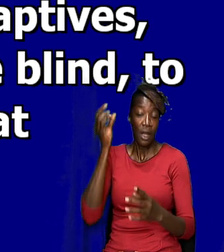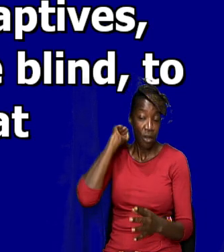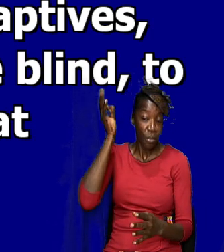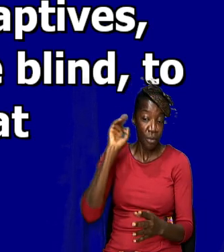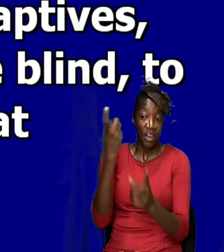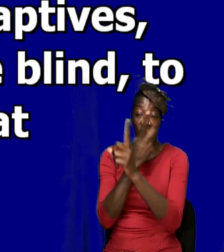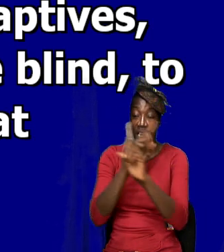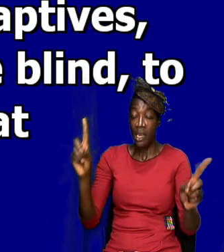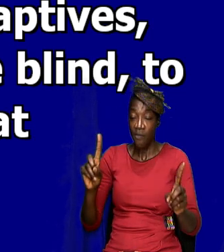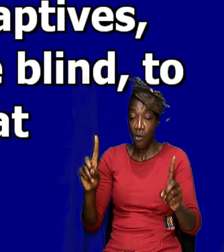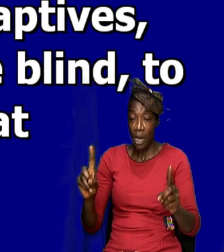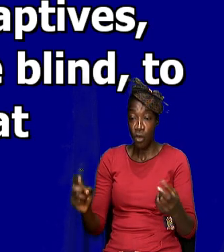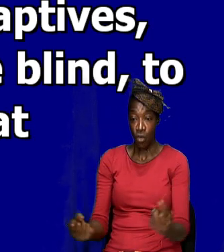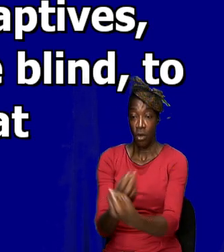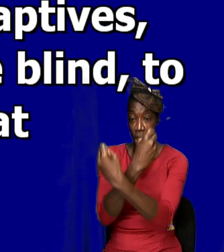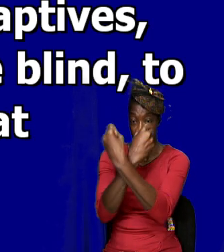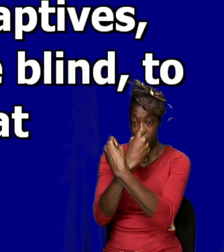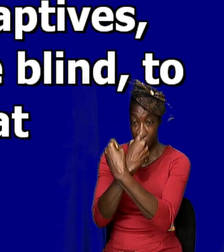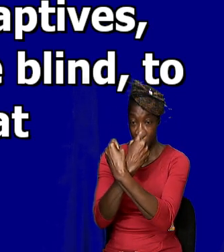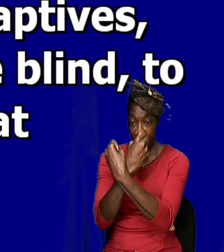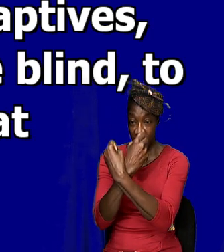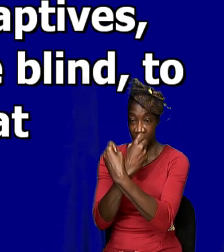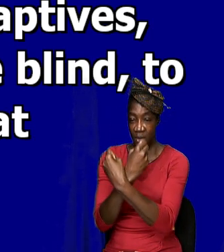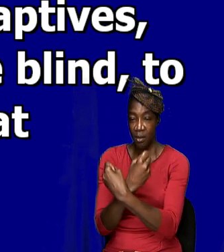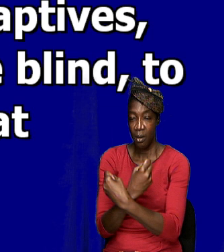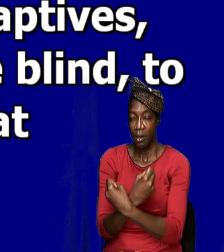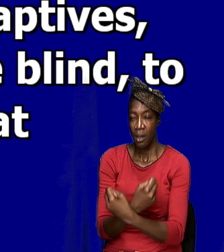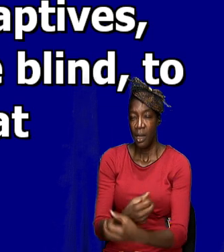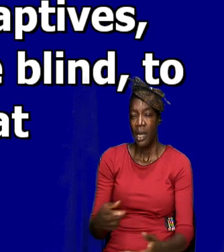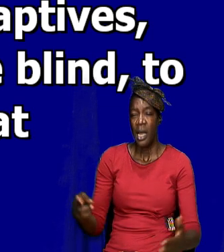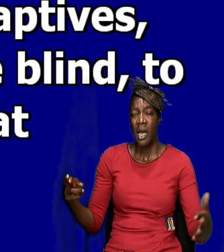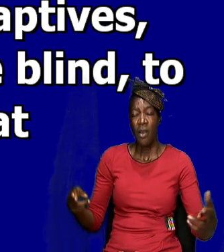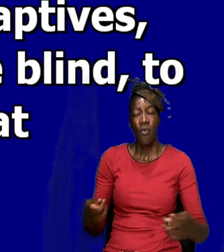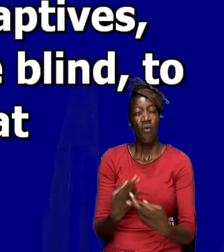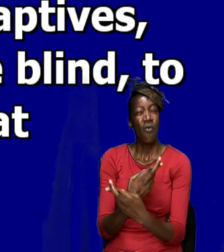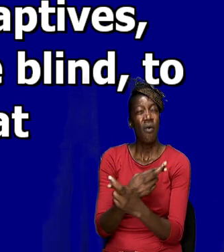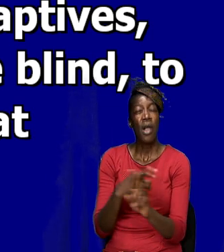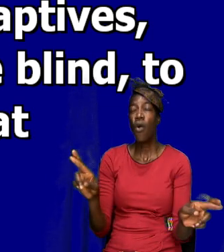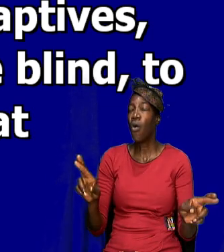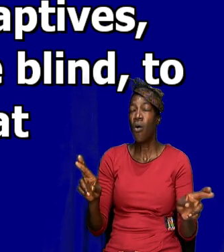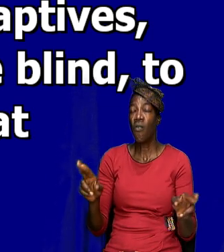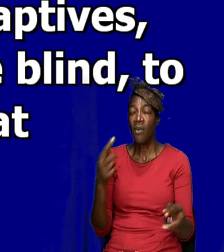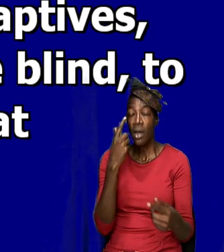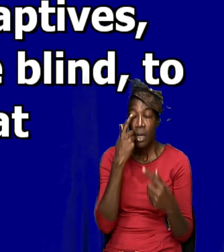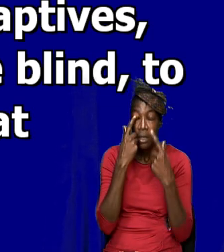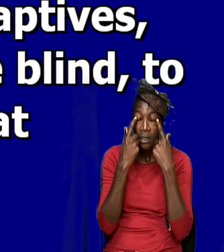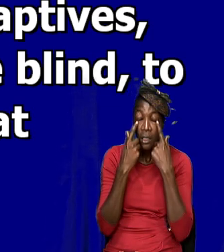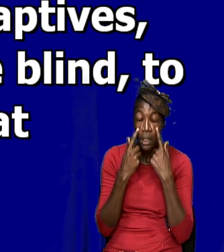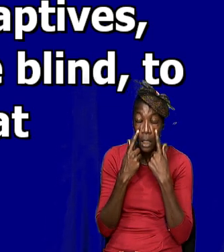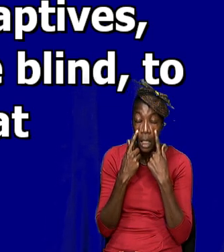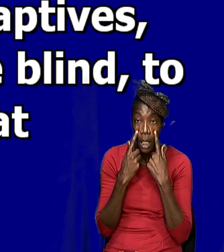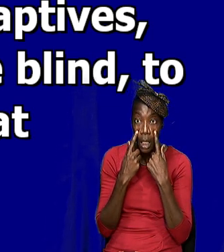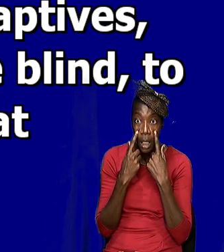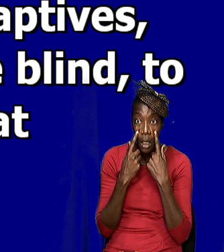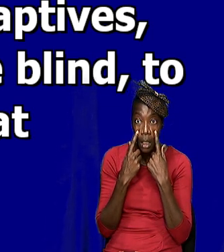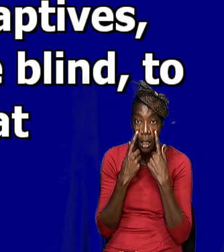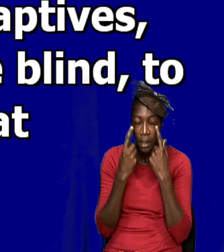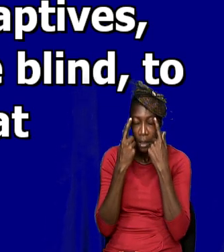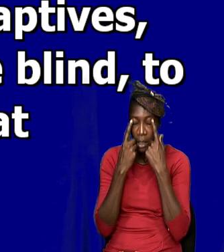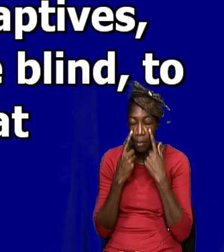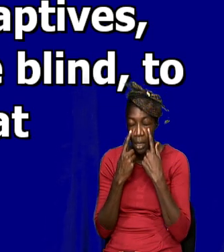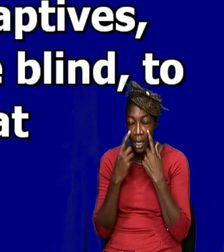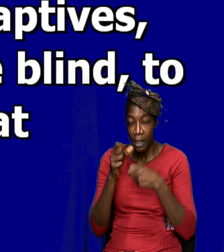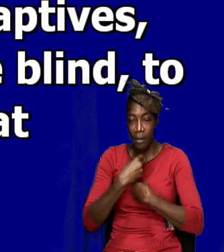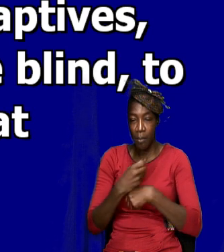captives and recovering of sight to the blind, to set at